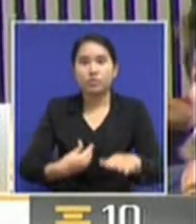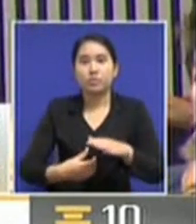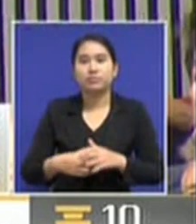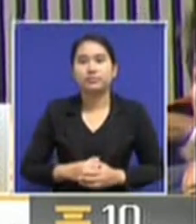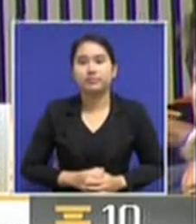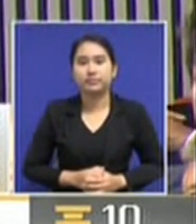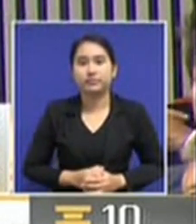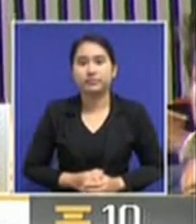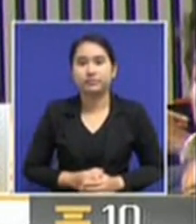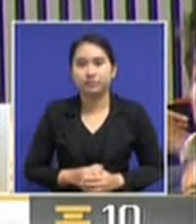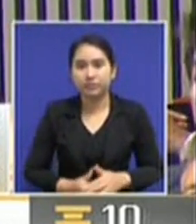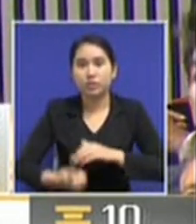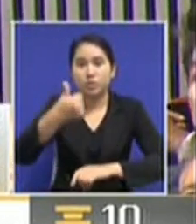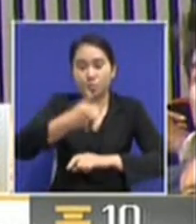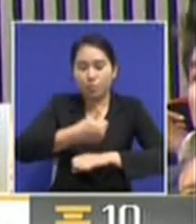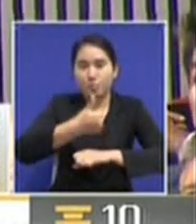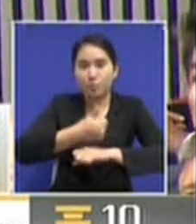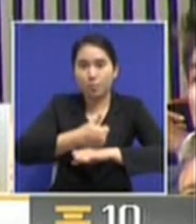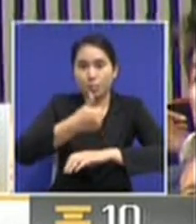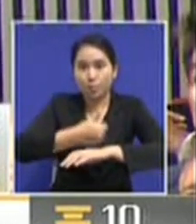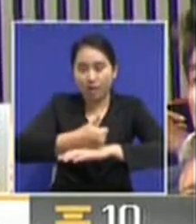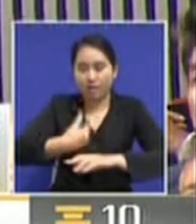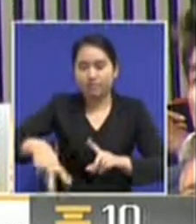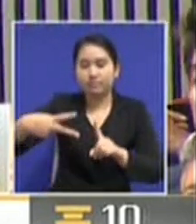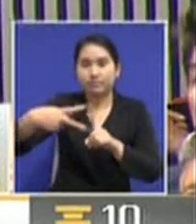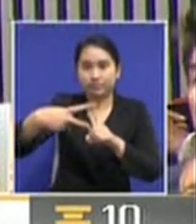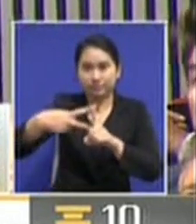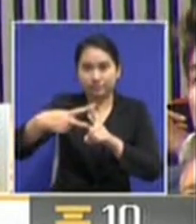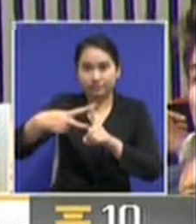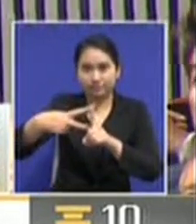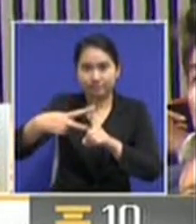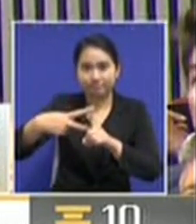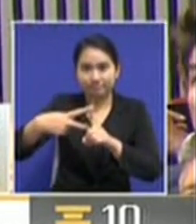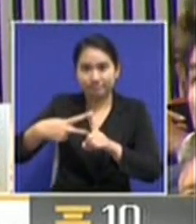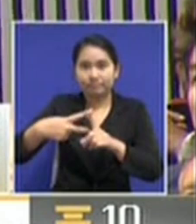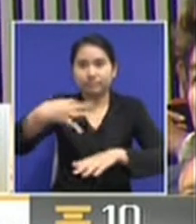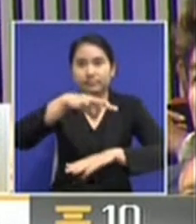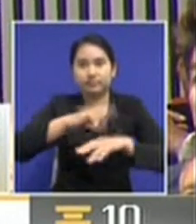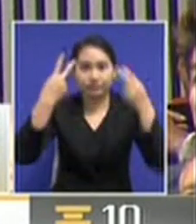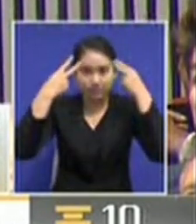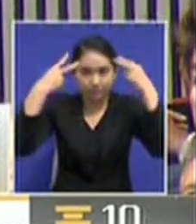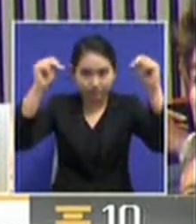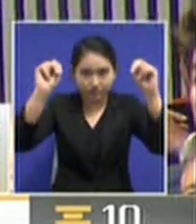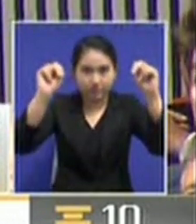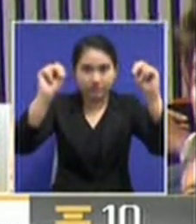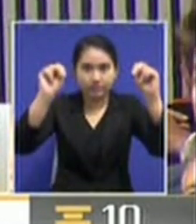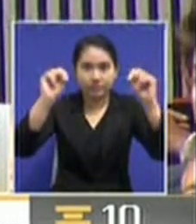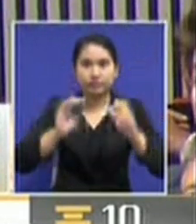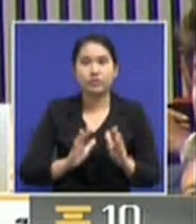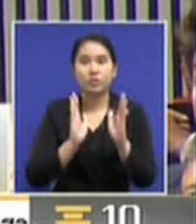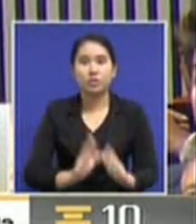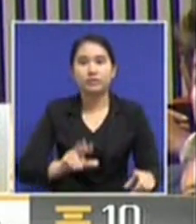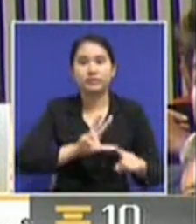So it's the rest between Thanathon and General Prayut for the top political post.